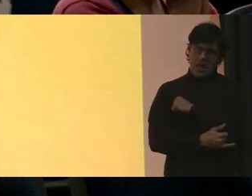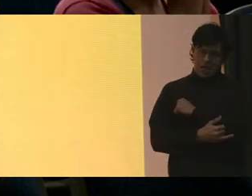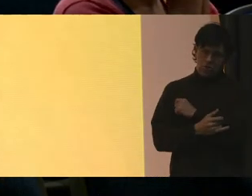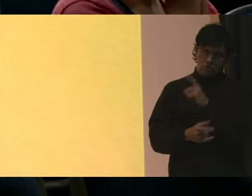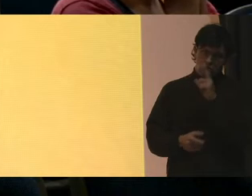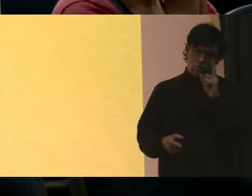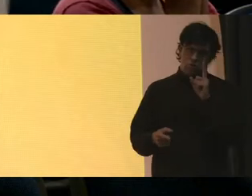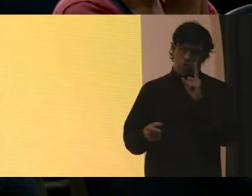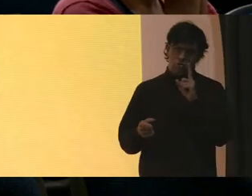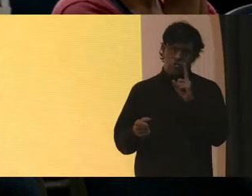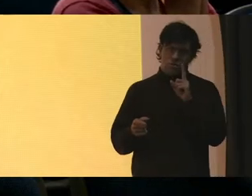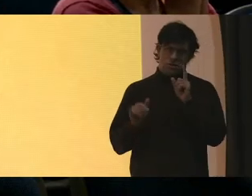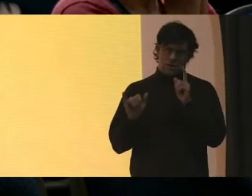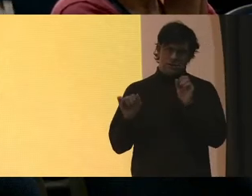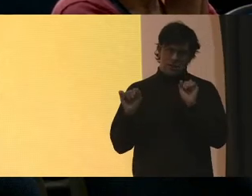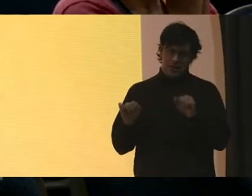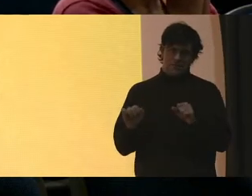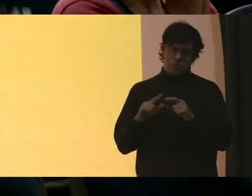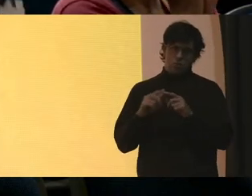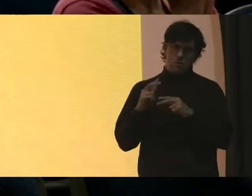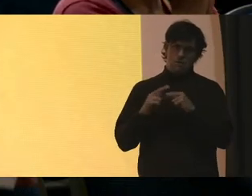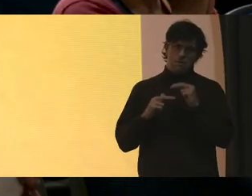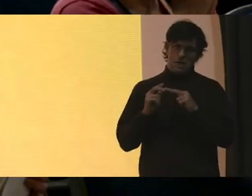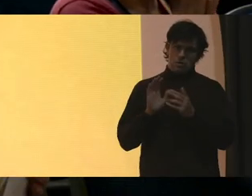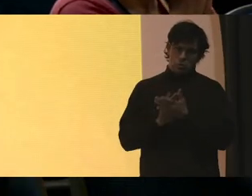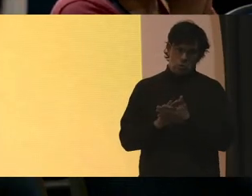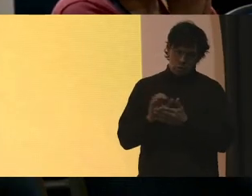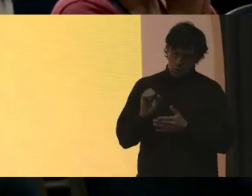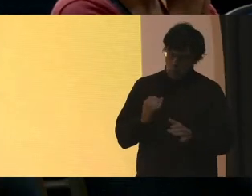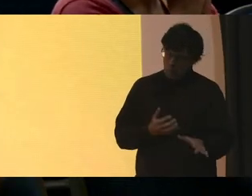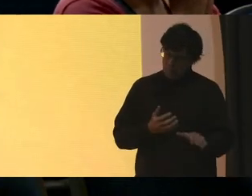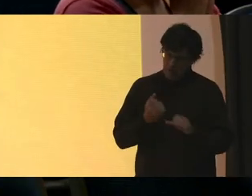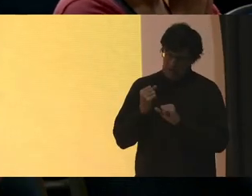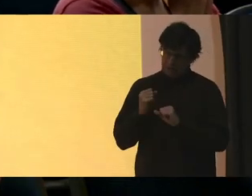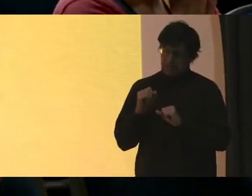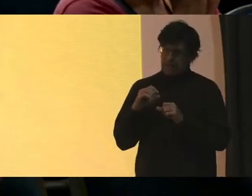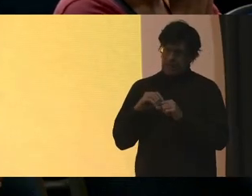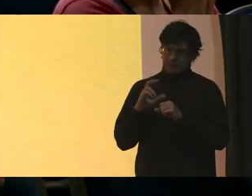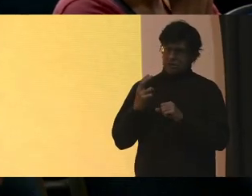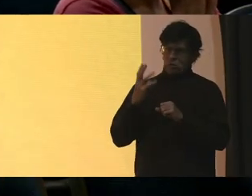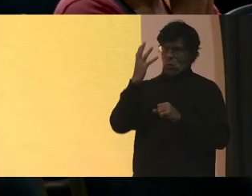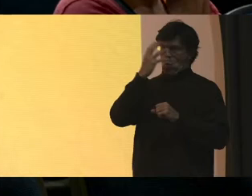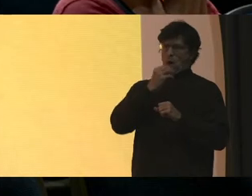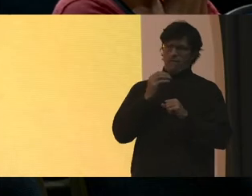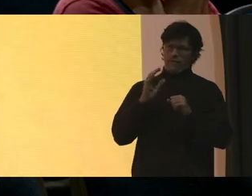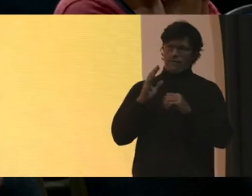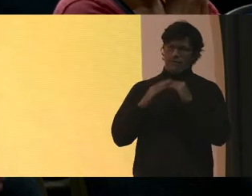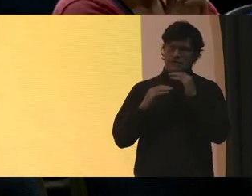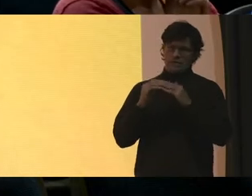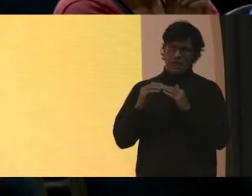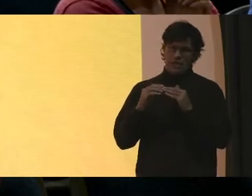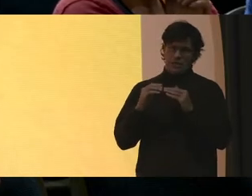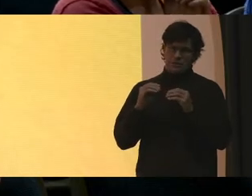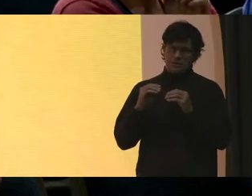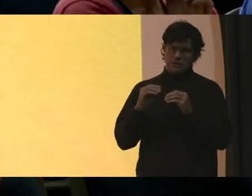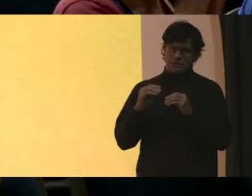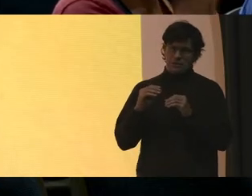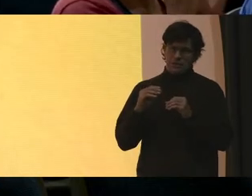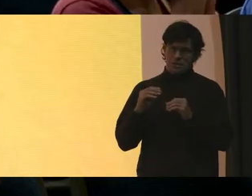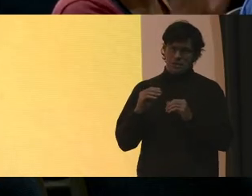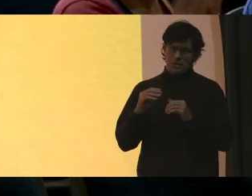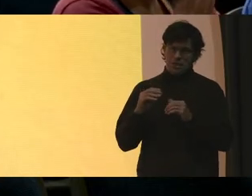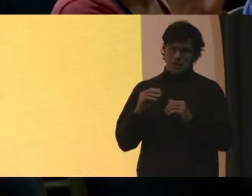be, that is able to build schools so fast In such wonderful facilities And politics got in the way